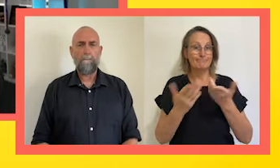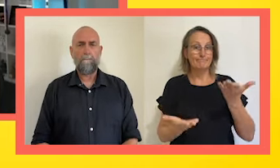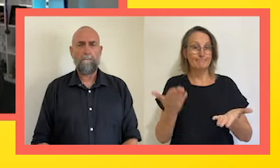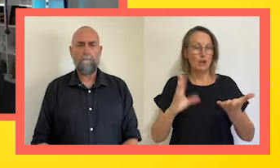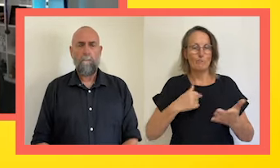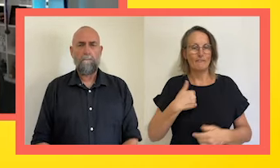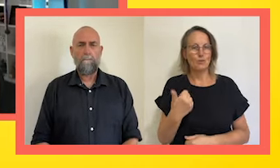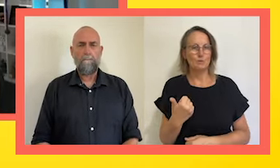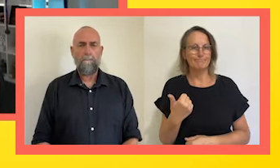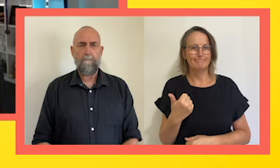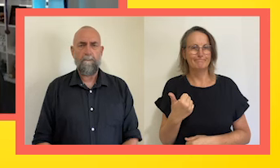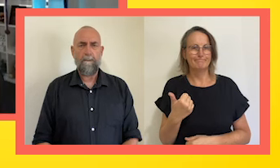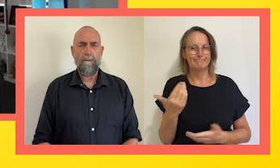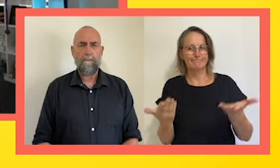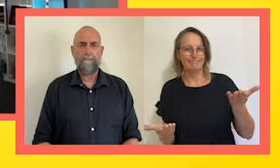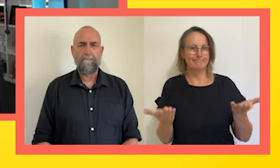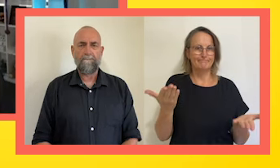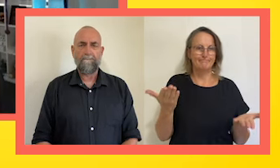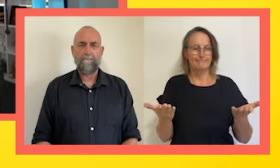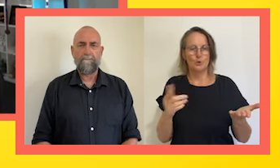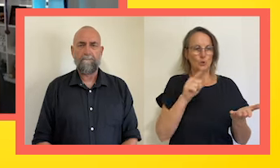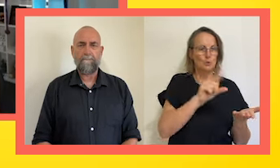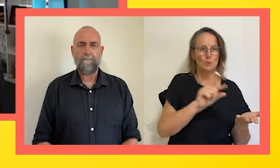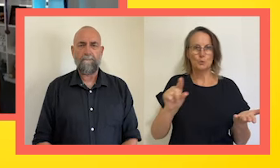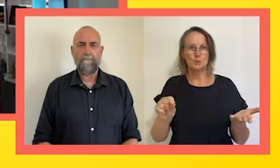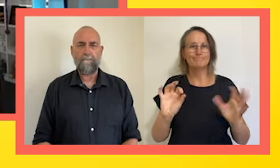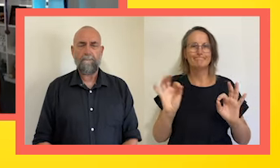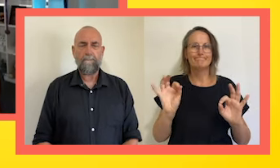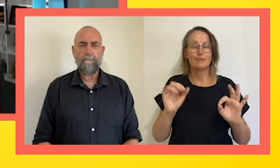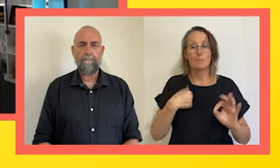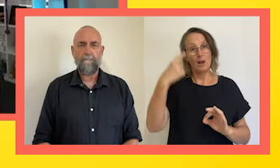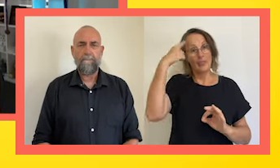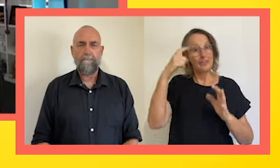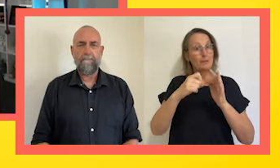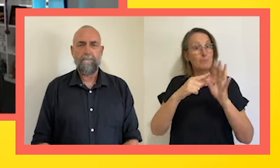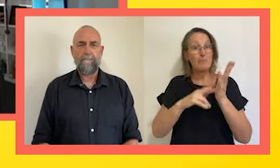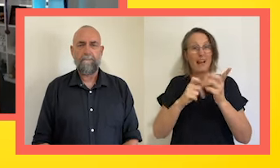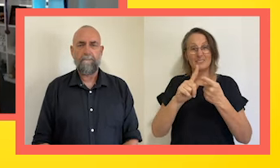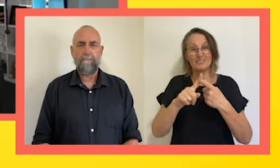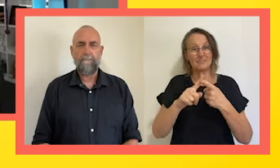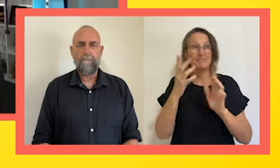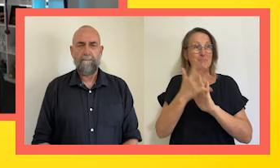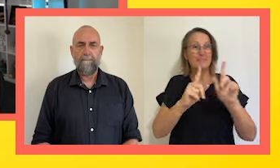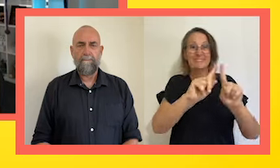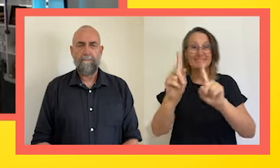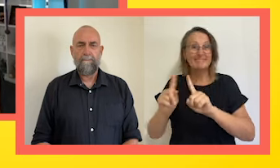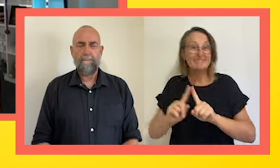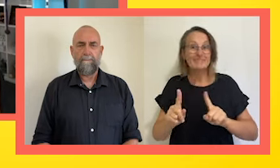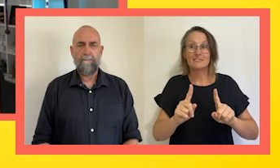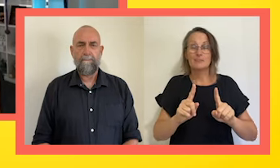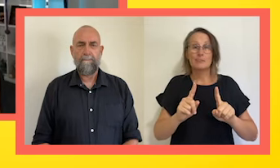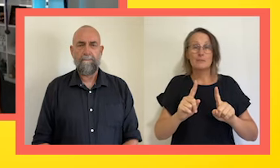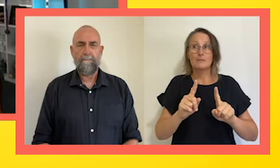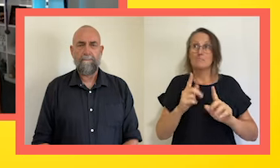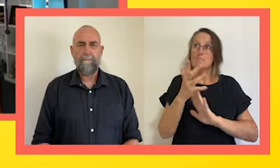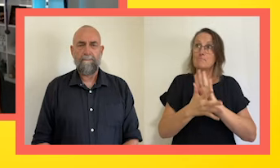balance, for starters. I'm absolutely shocking. But I think balance just applies in so many different ways across not just making sure